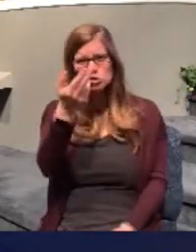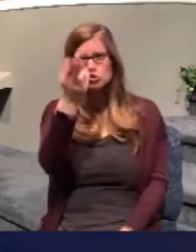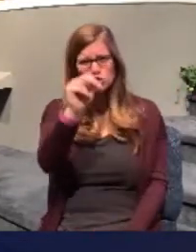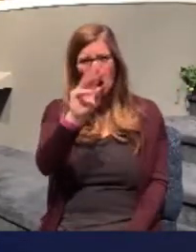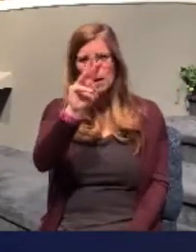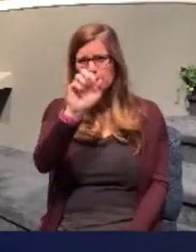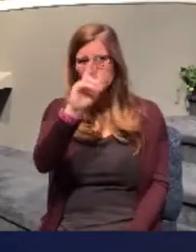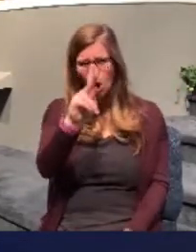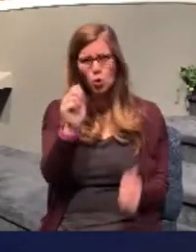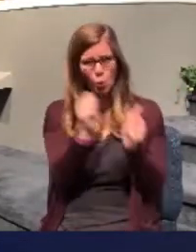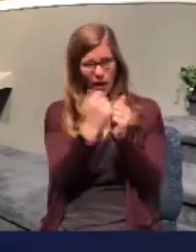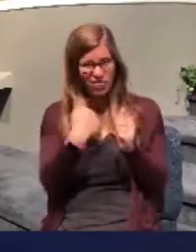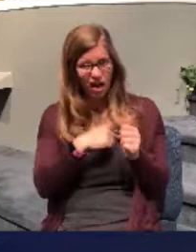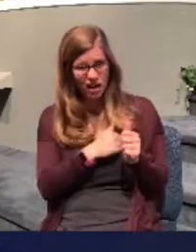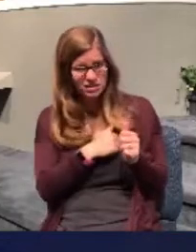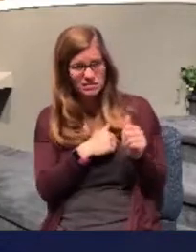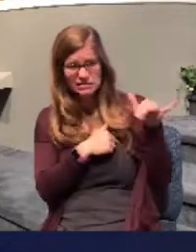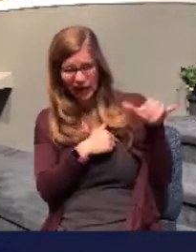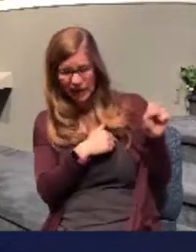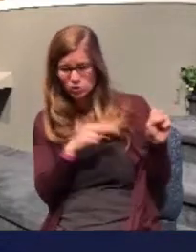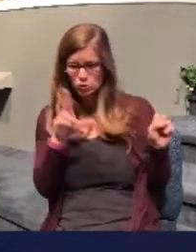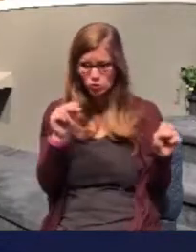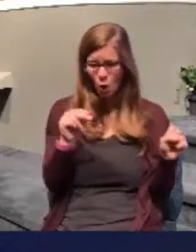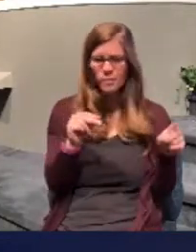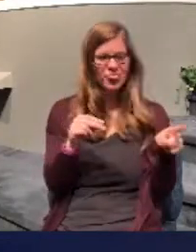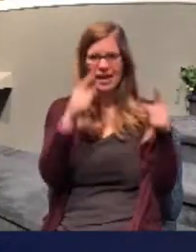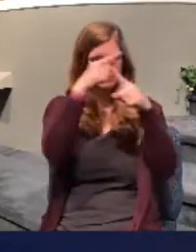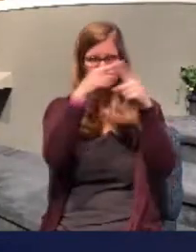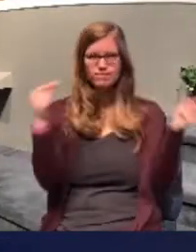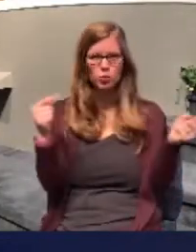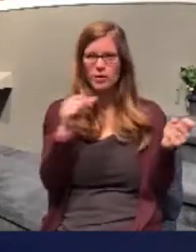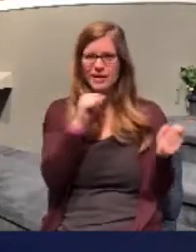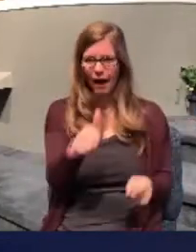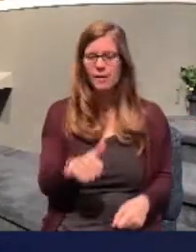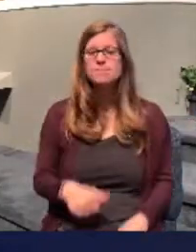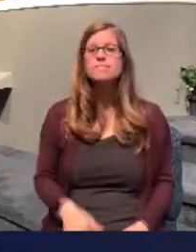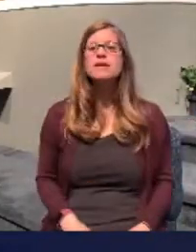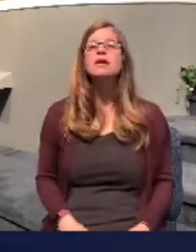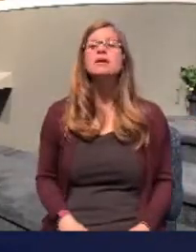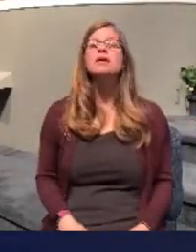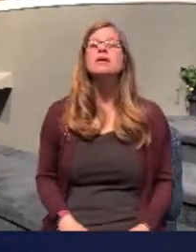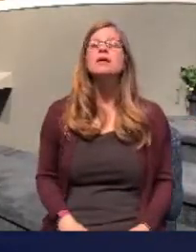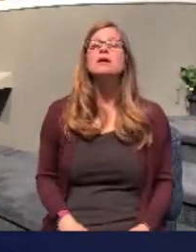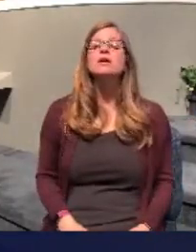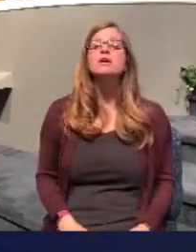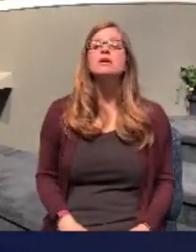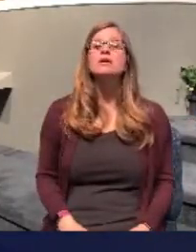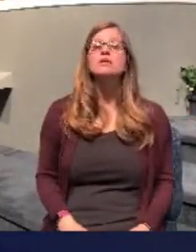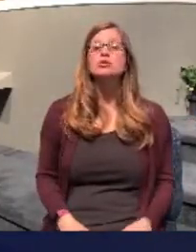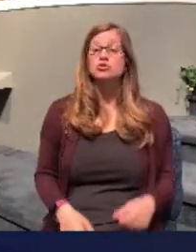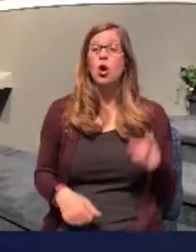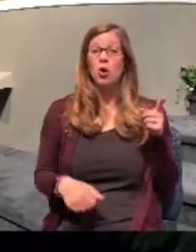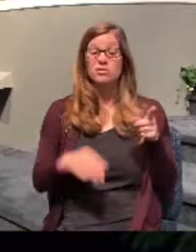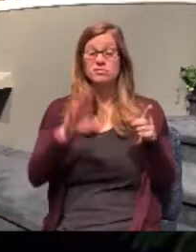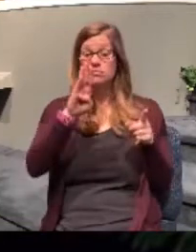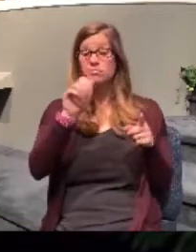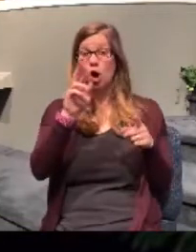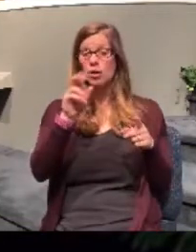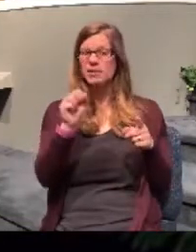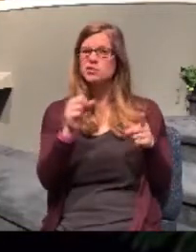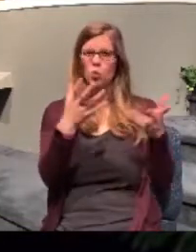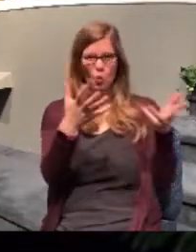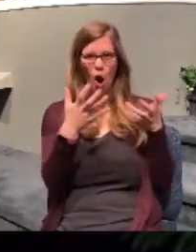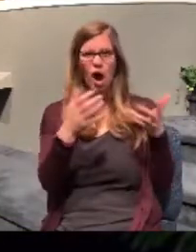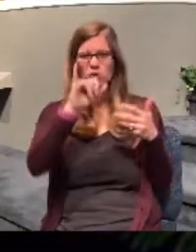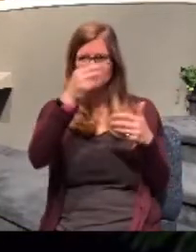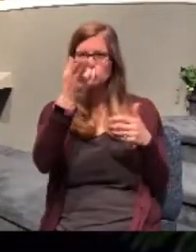they parted ways. Paul took Silas with him and Barnabas took John Mark with him. And so